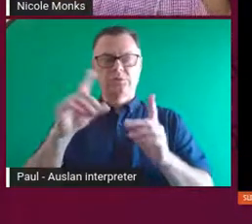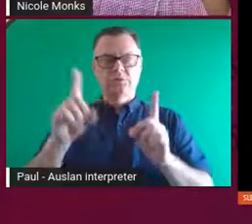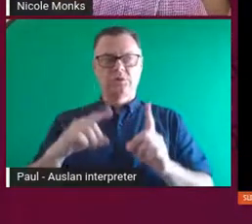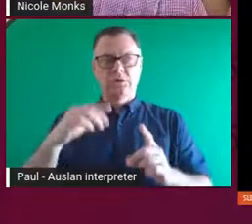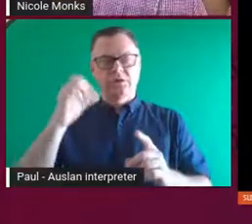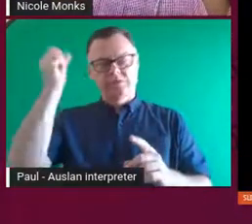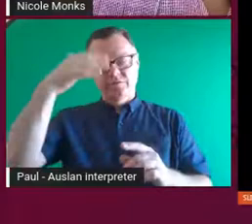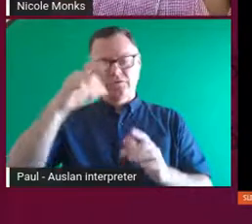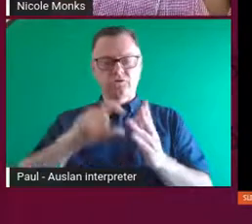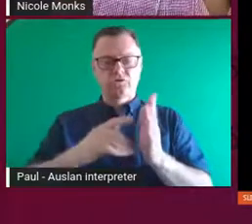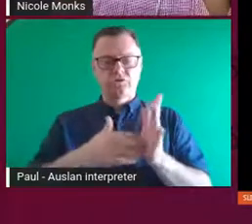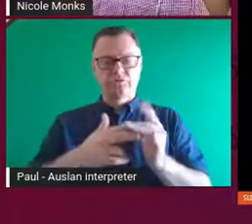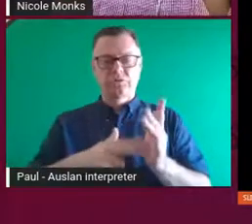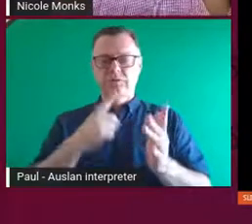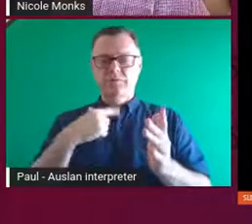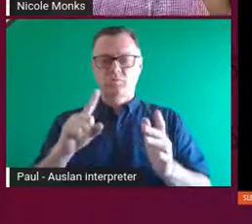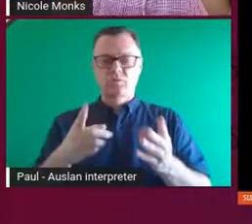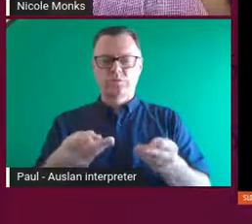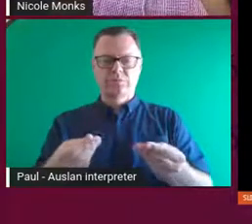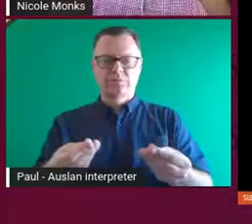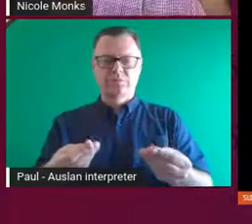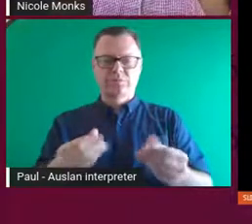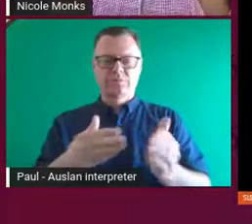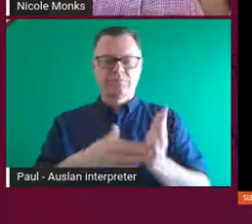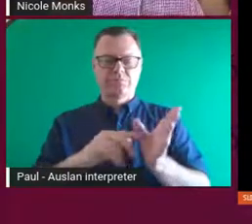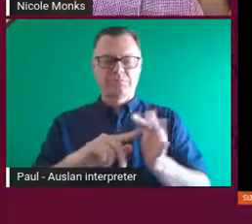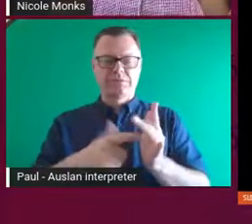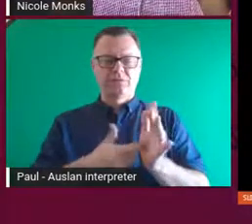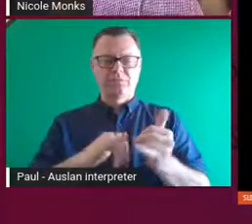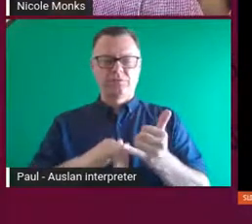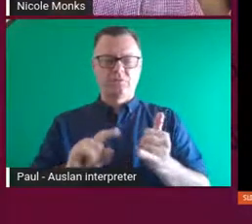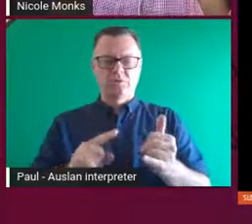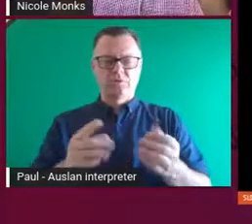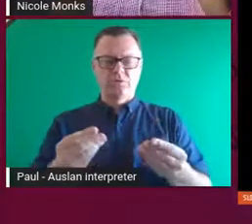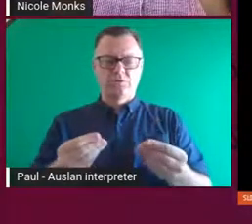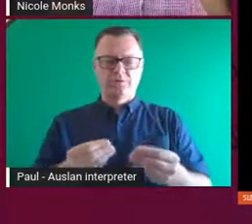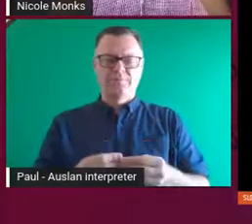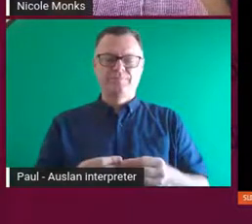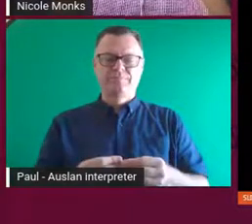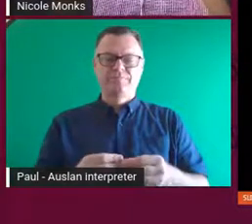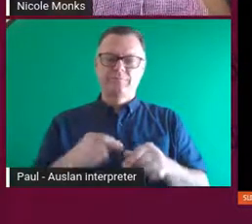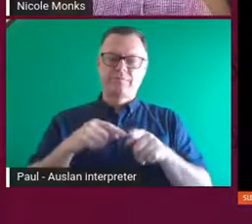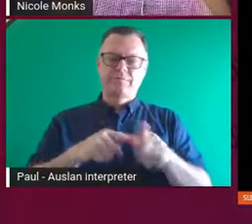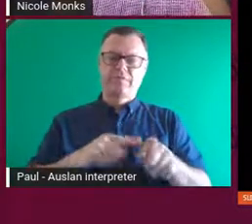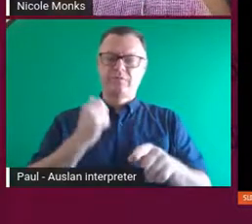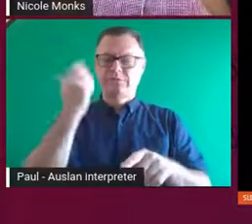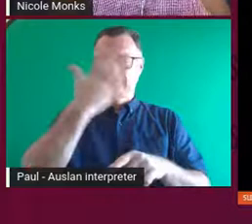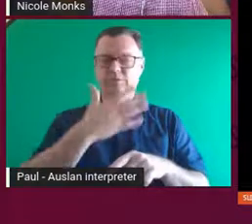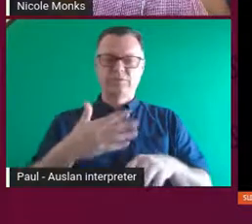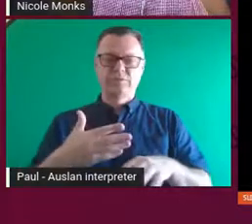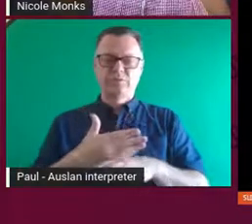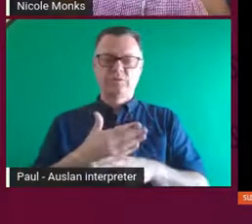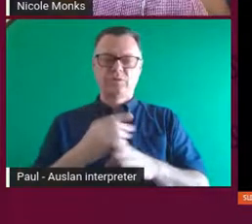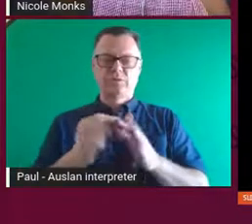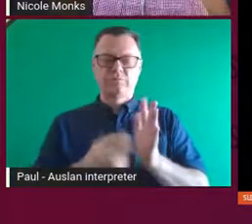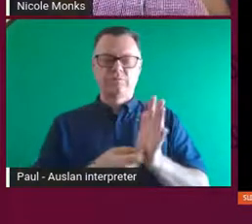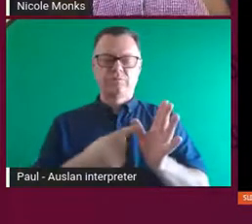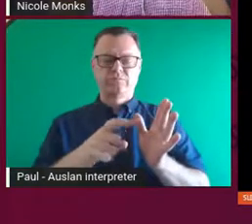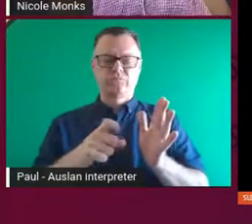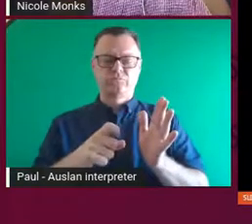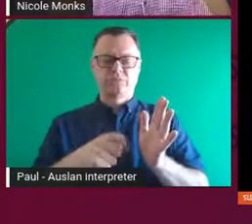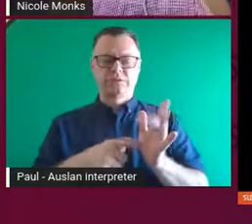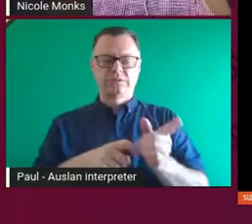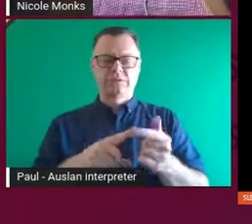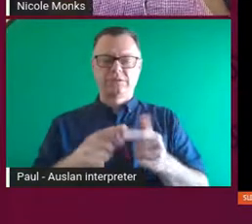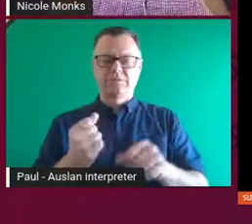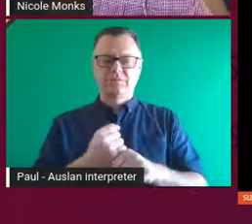little bit about the materials that you've used and how that draws upon Indigenous practices? Yeah, so I think